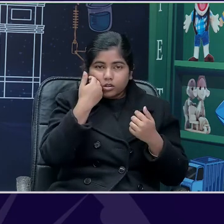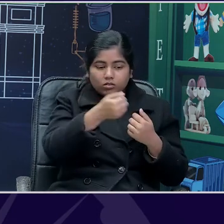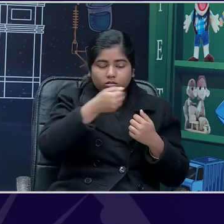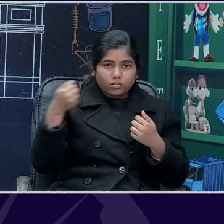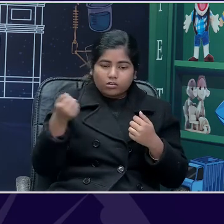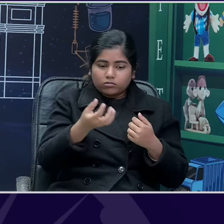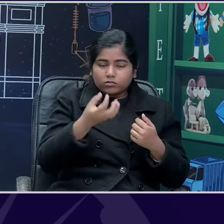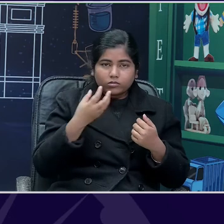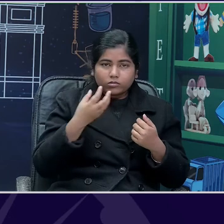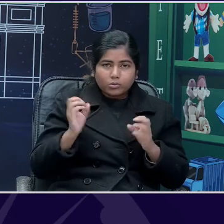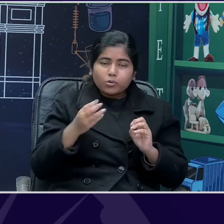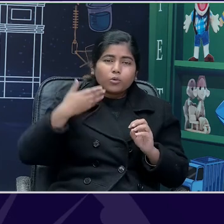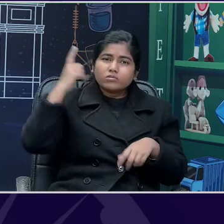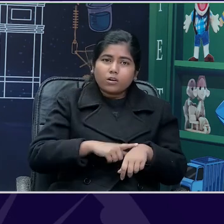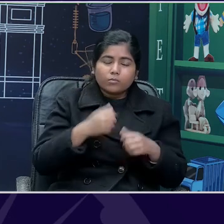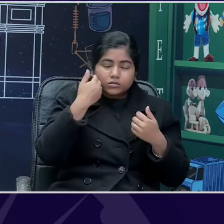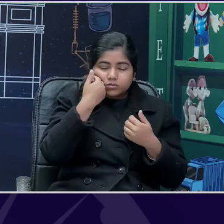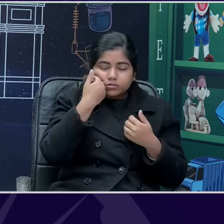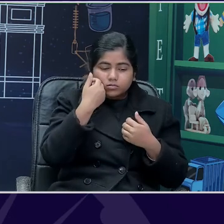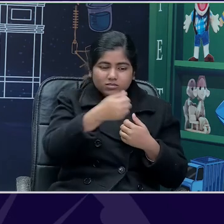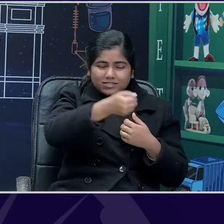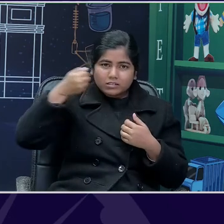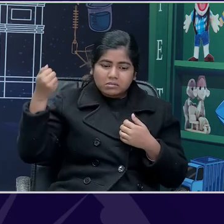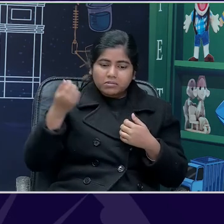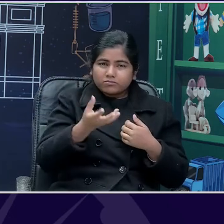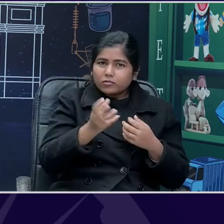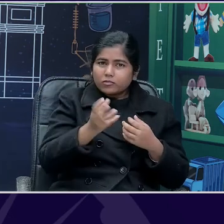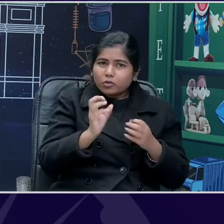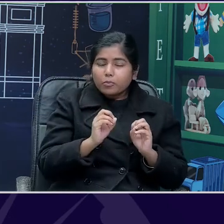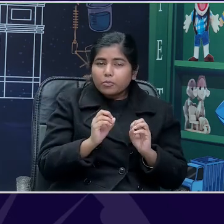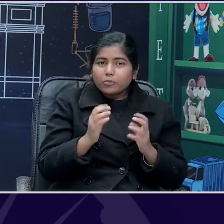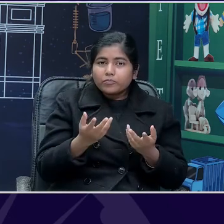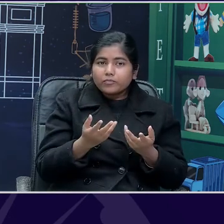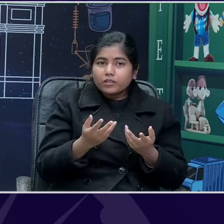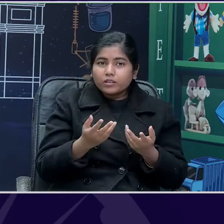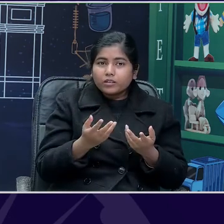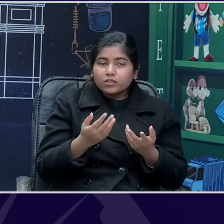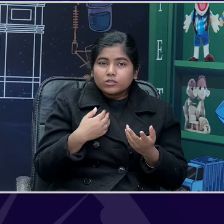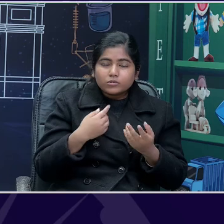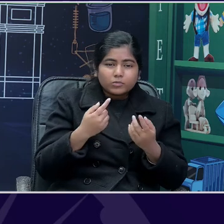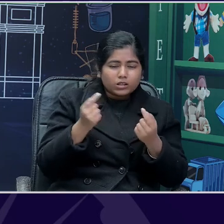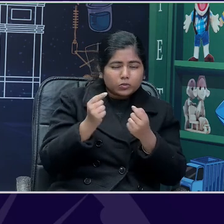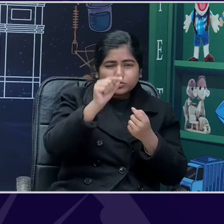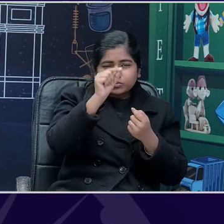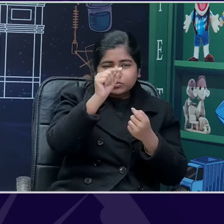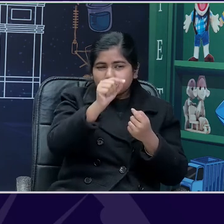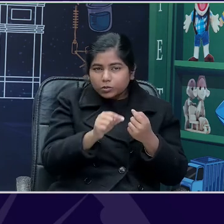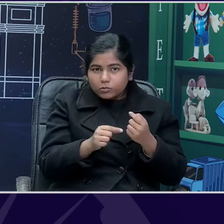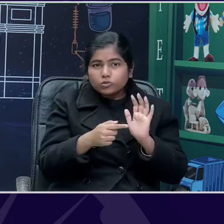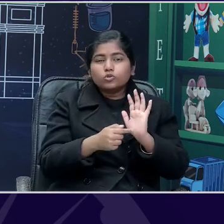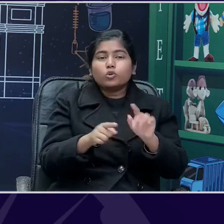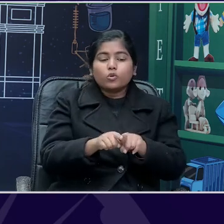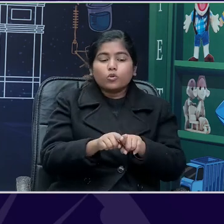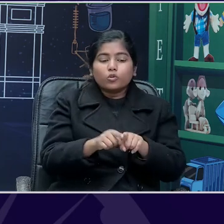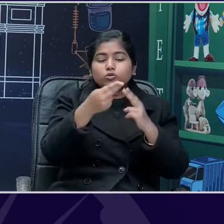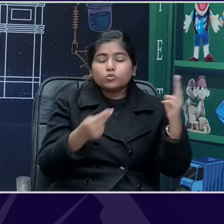no refrigerators even existed. So, very, you know, subtle hints are given that show us that the story was